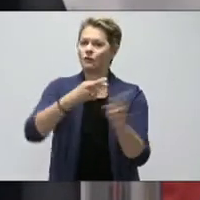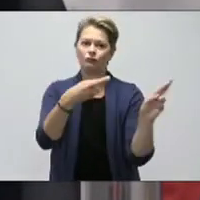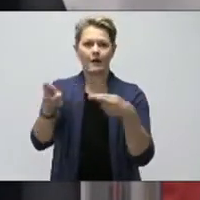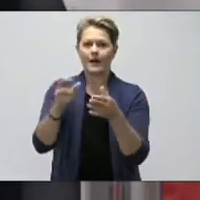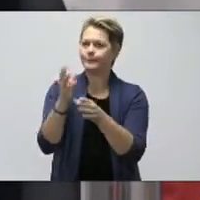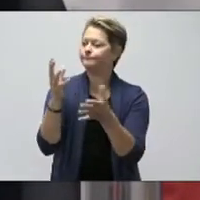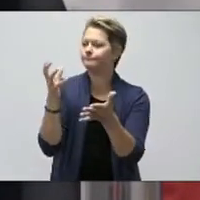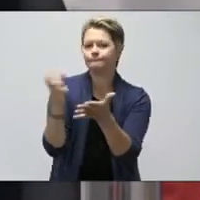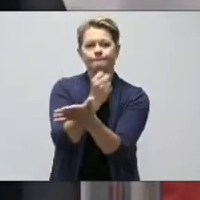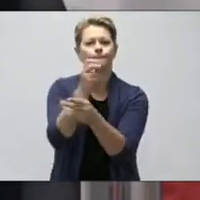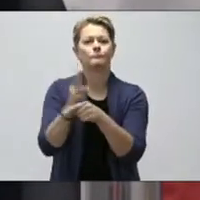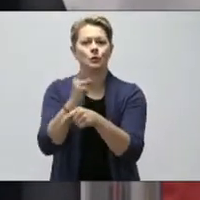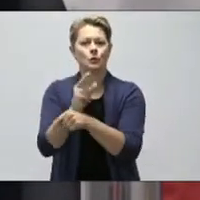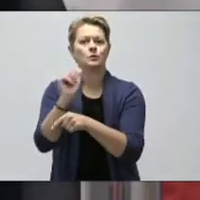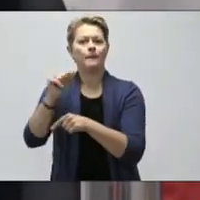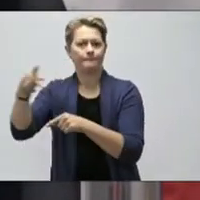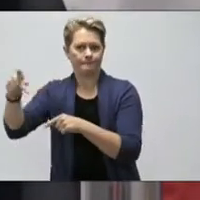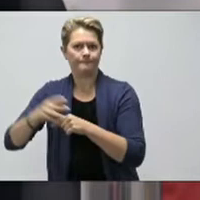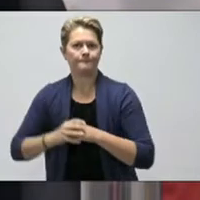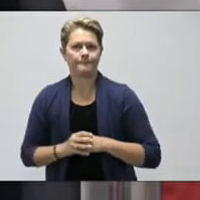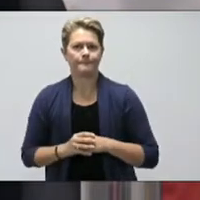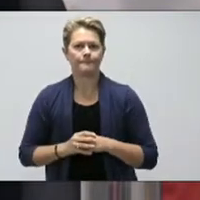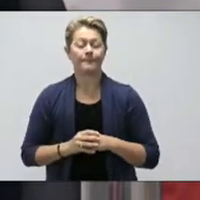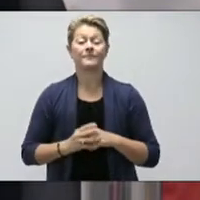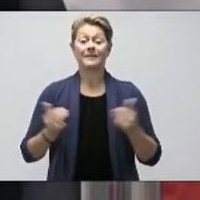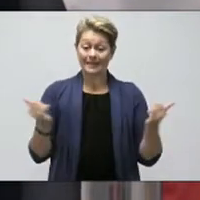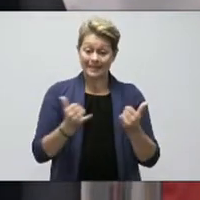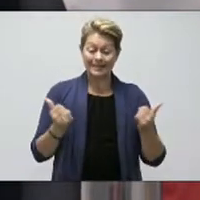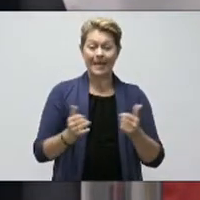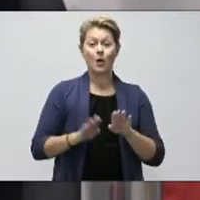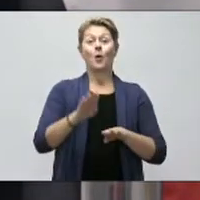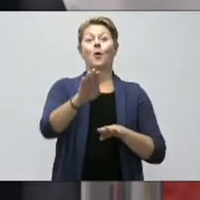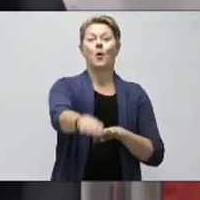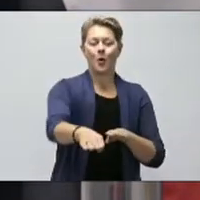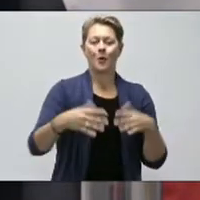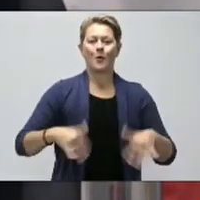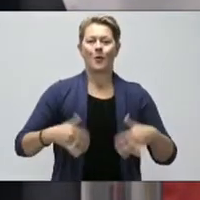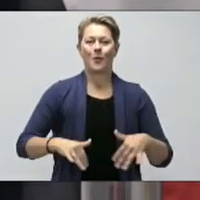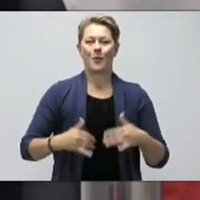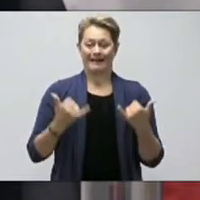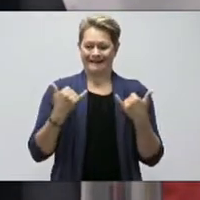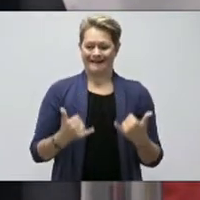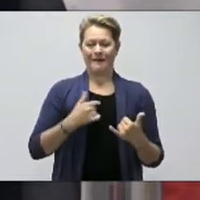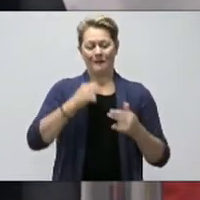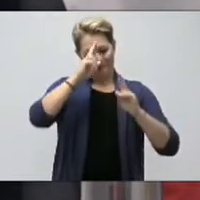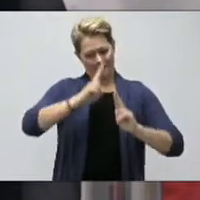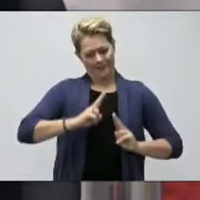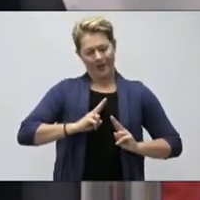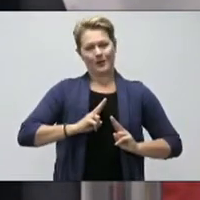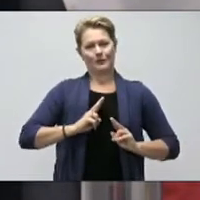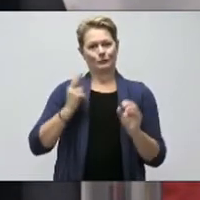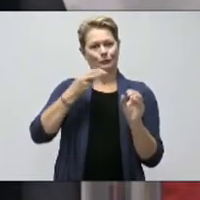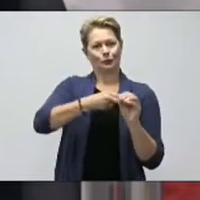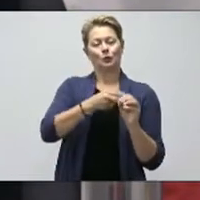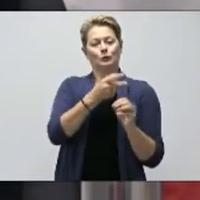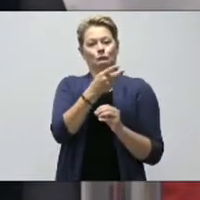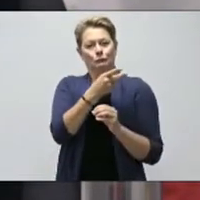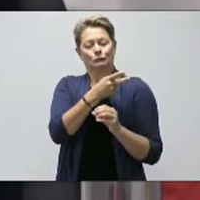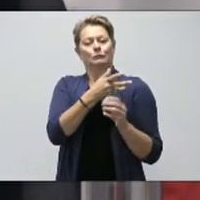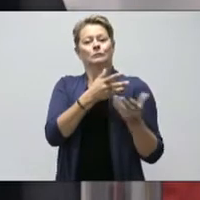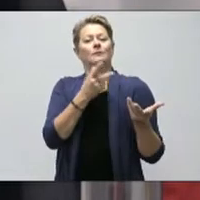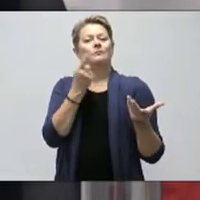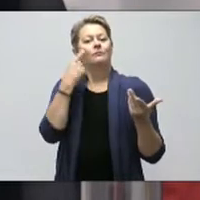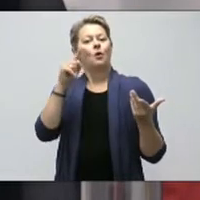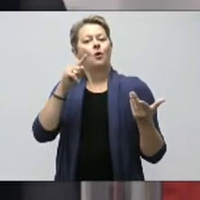a lot of work ahead of us, but we're taking a big step forward today. I'm very honored to join Premier Fury and Dr. Fitzgerald in launching the COVID